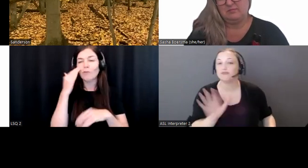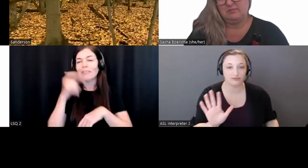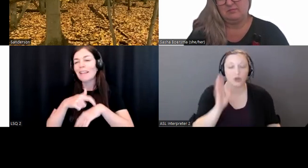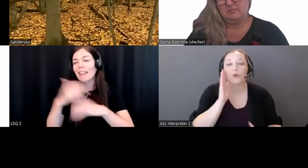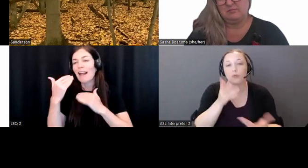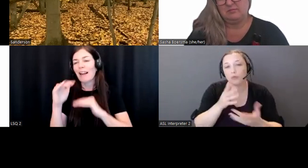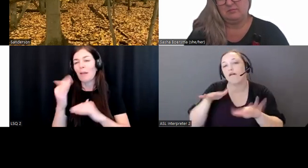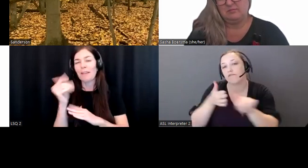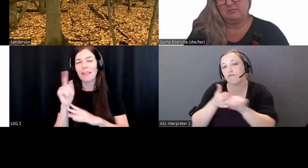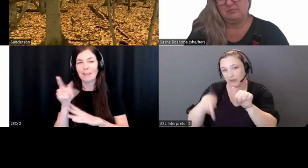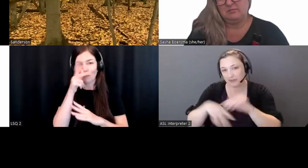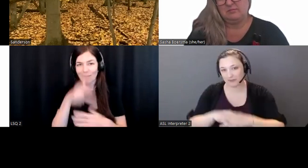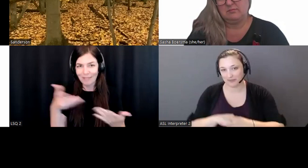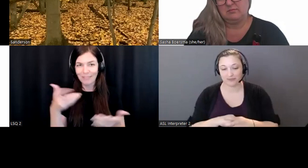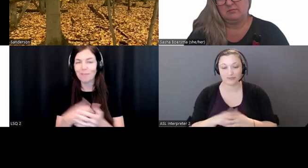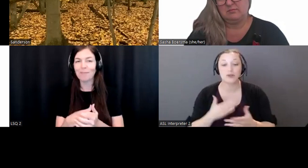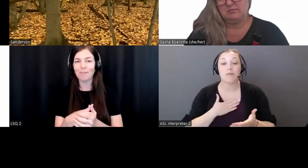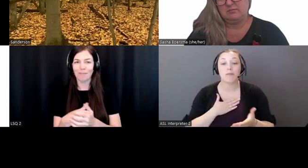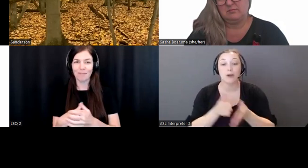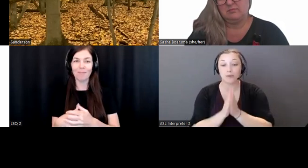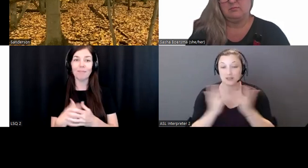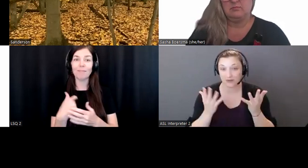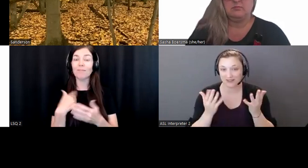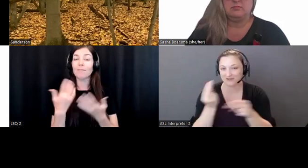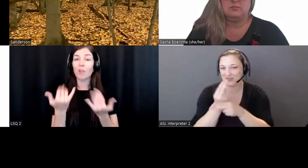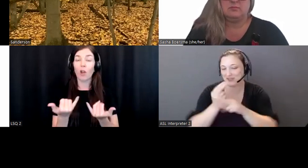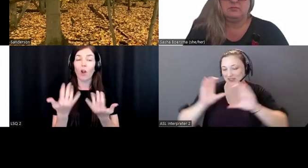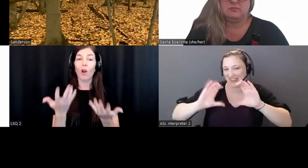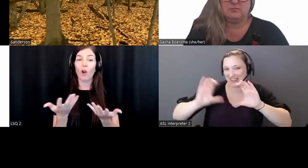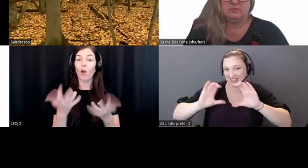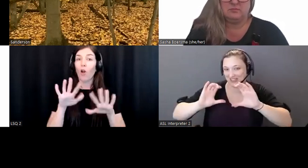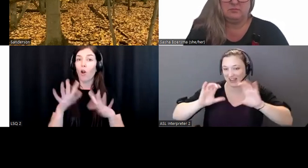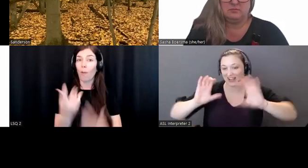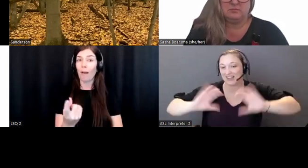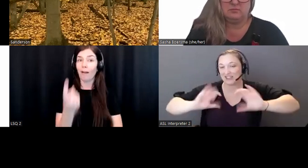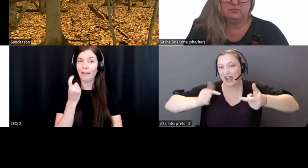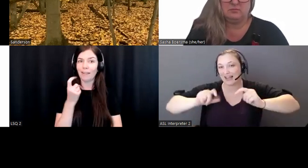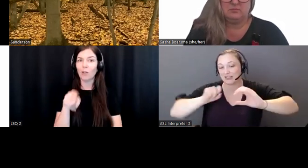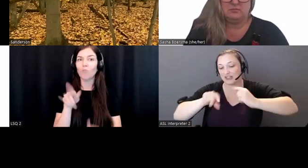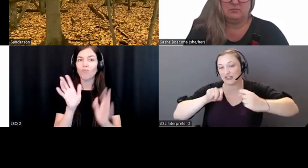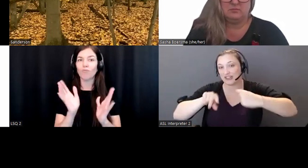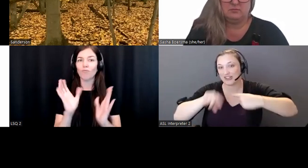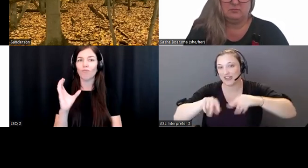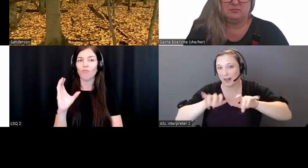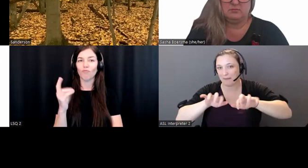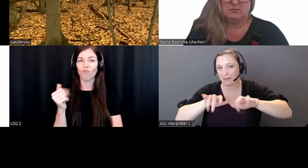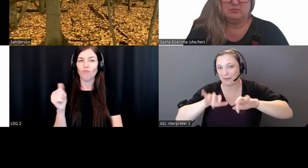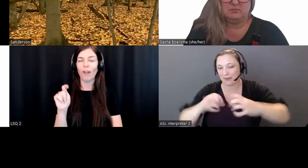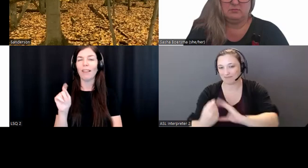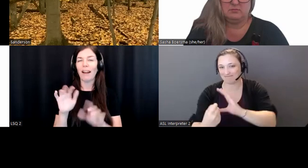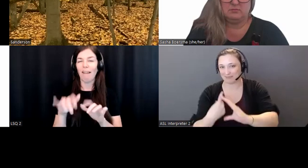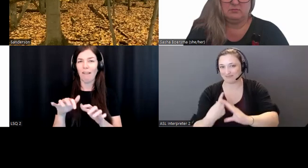do is to use the chat function, please, if you can, to put your question to